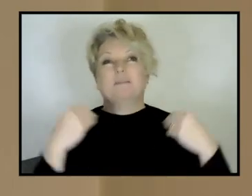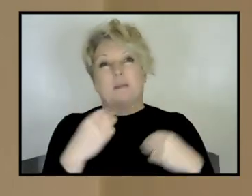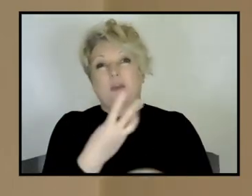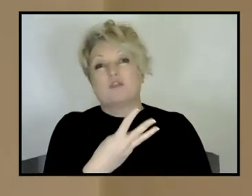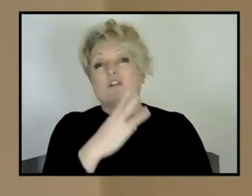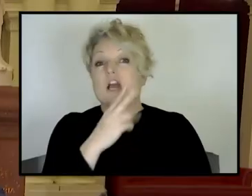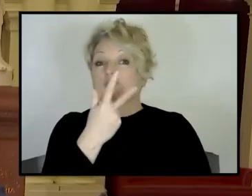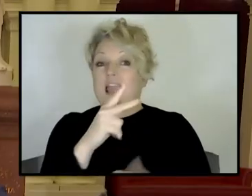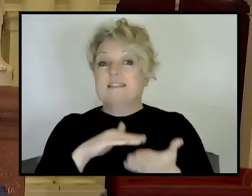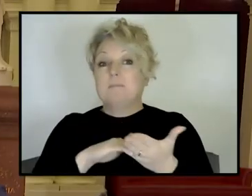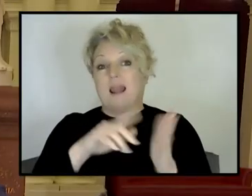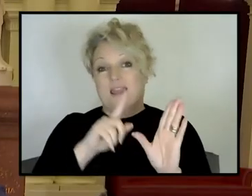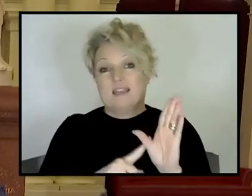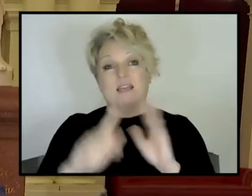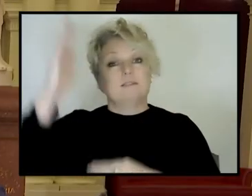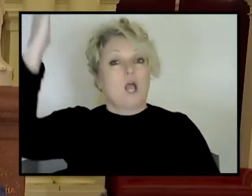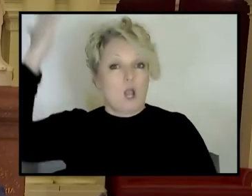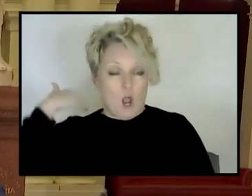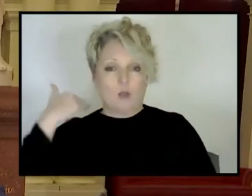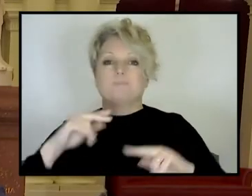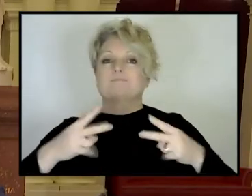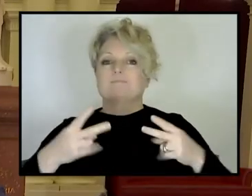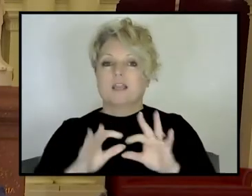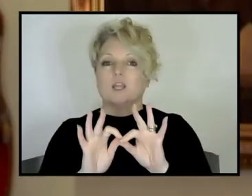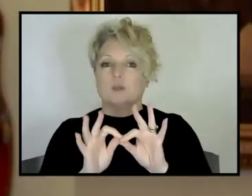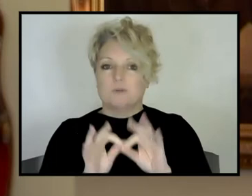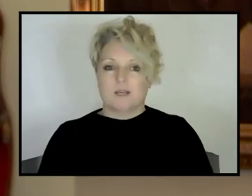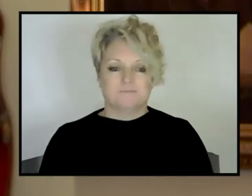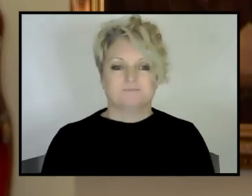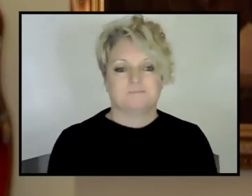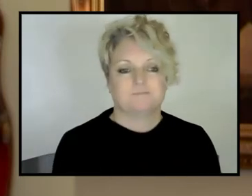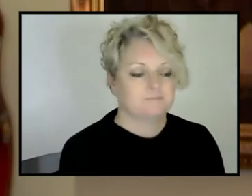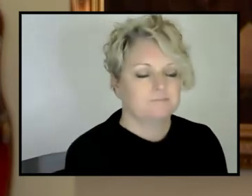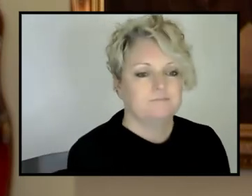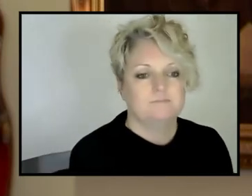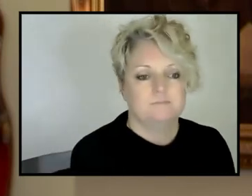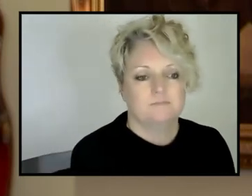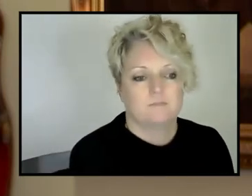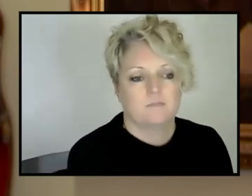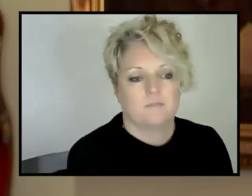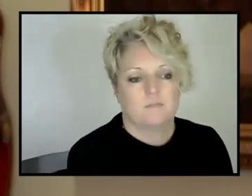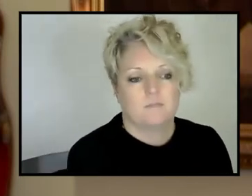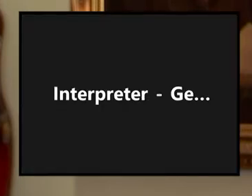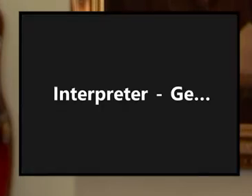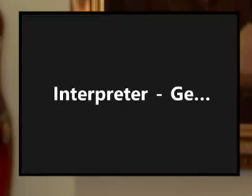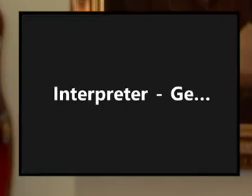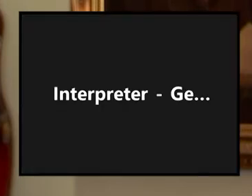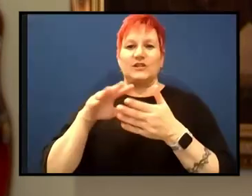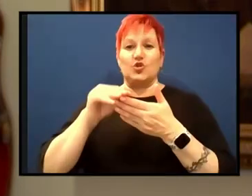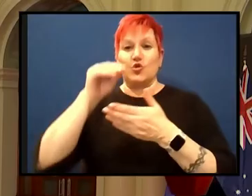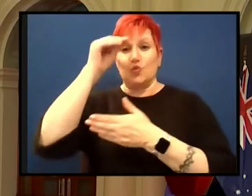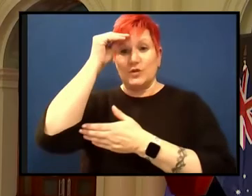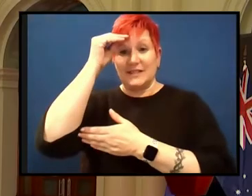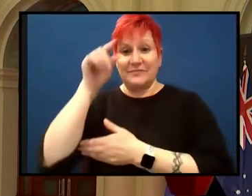like that. Yeah. Uh, well, I'd like to bring in our, uh, Northcote High students now, who are here in the audience